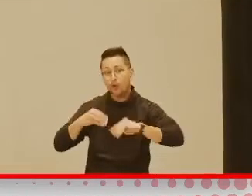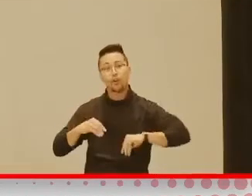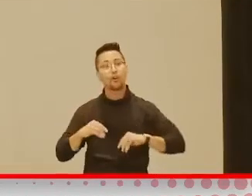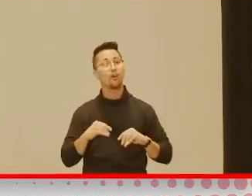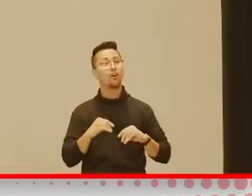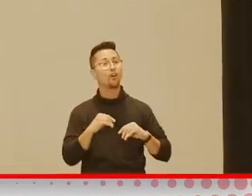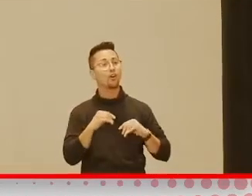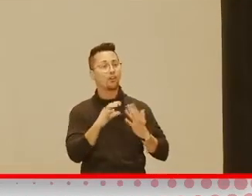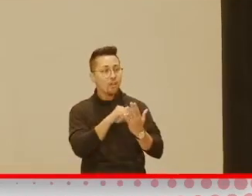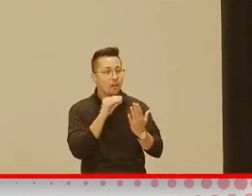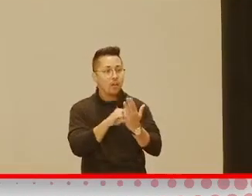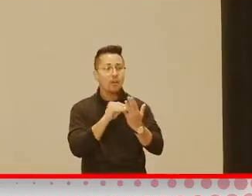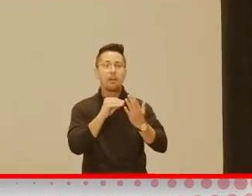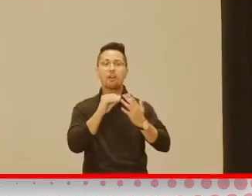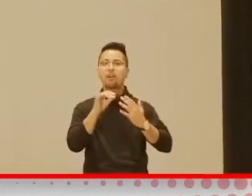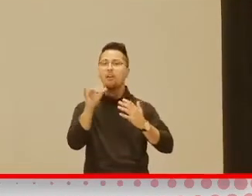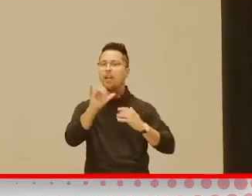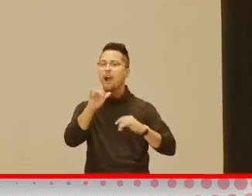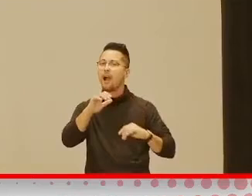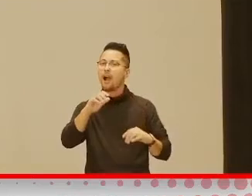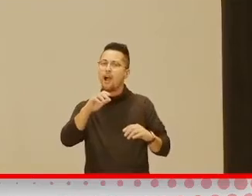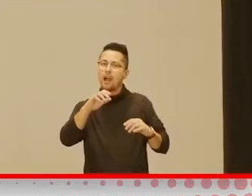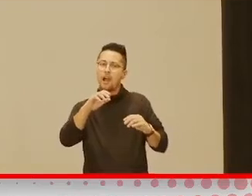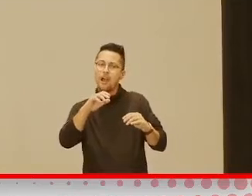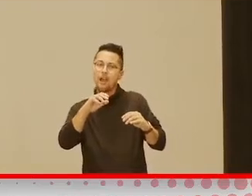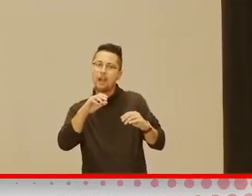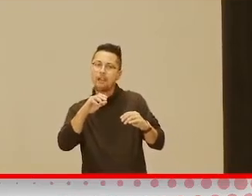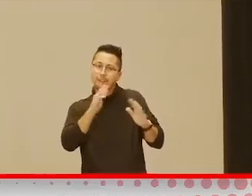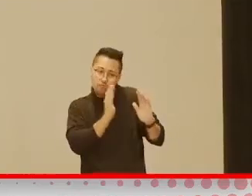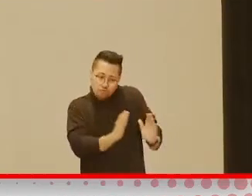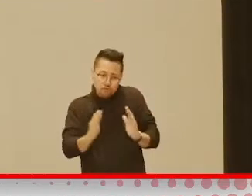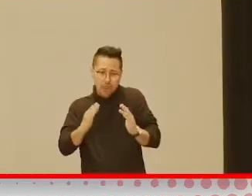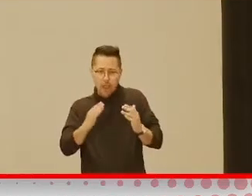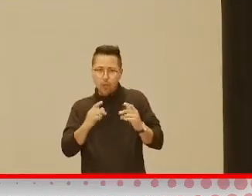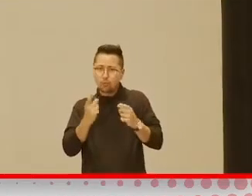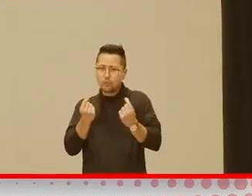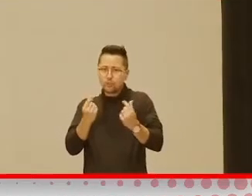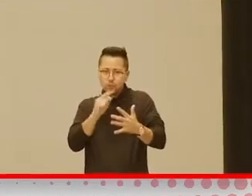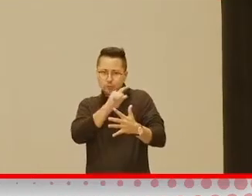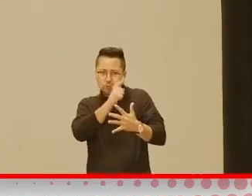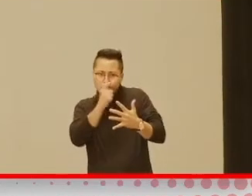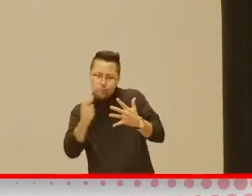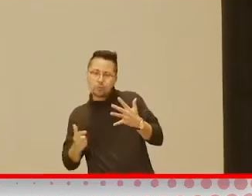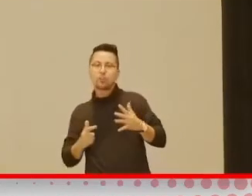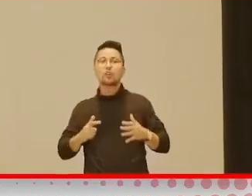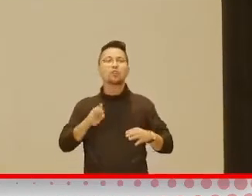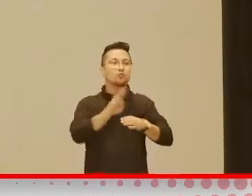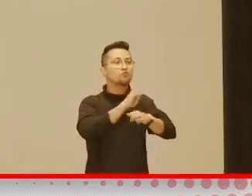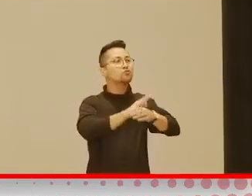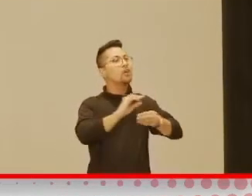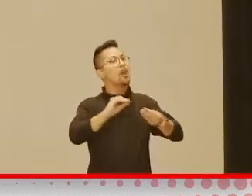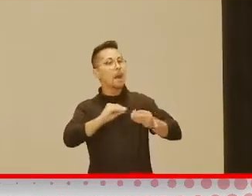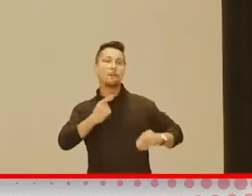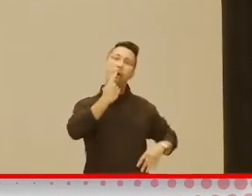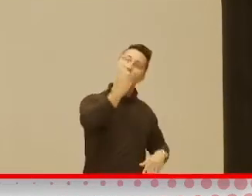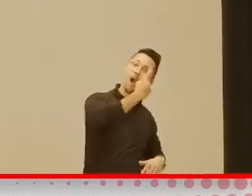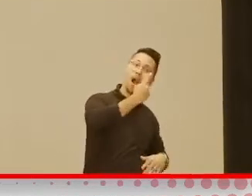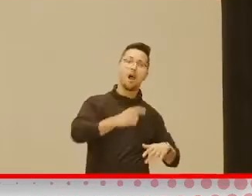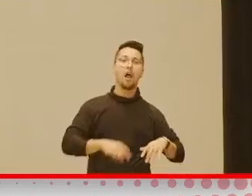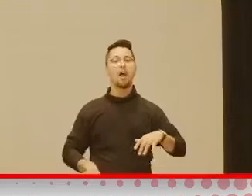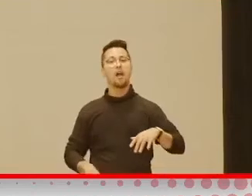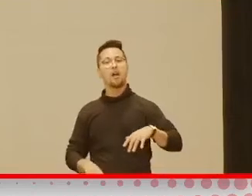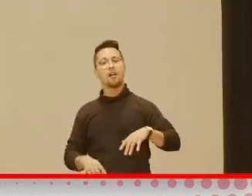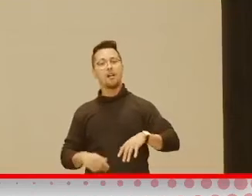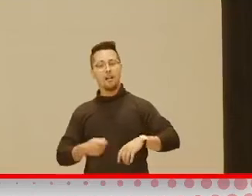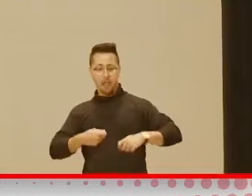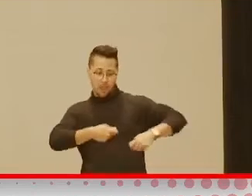words one in daily routines, you know, talk when you're dressing them. Talk about, you know, we're putting one